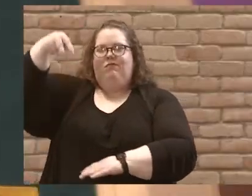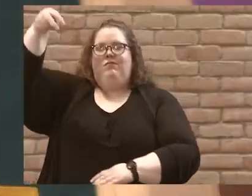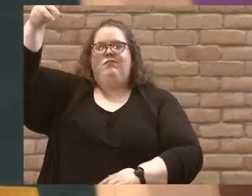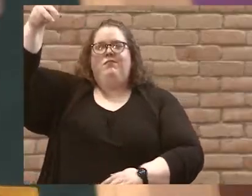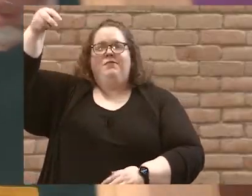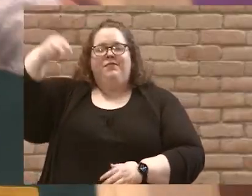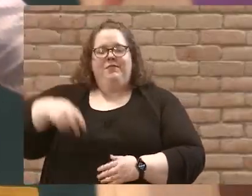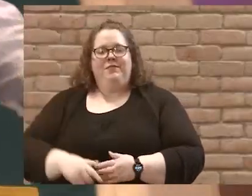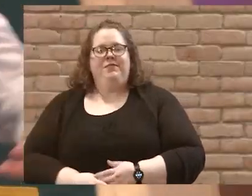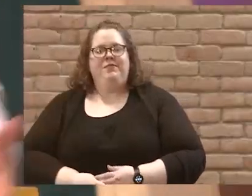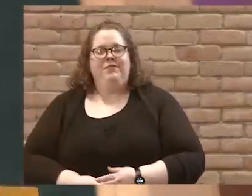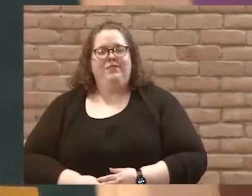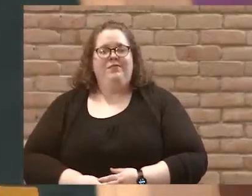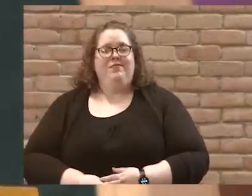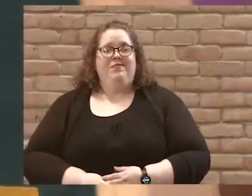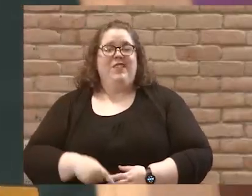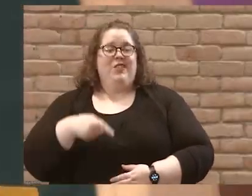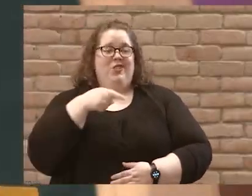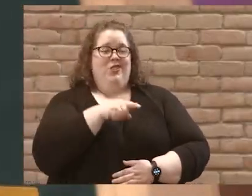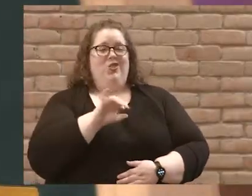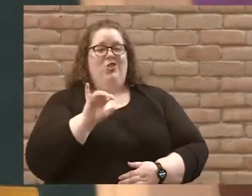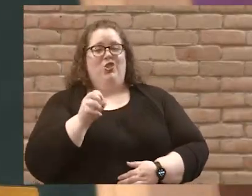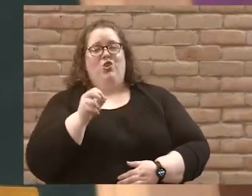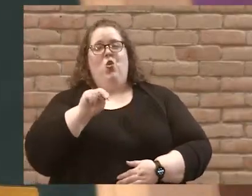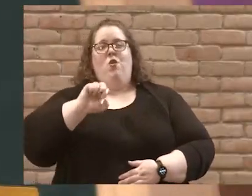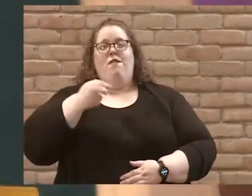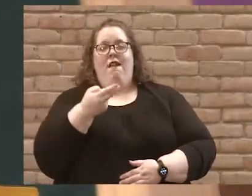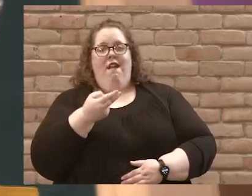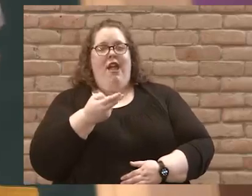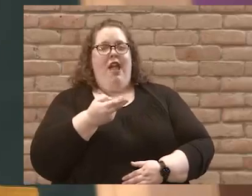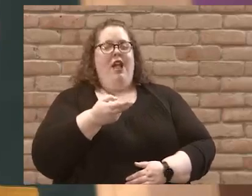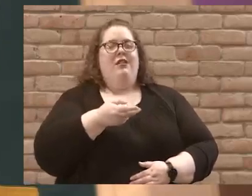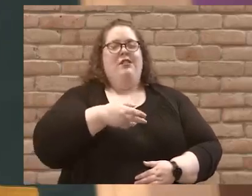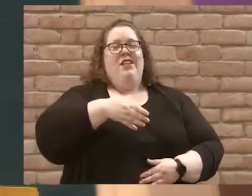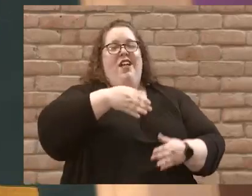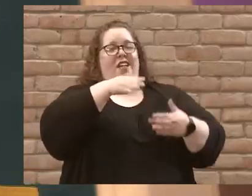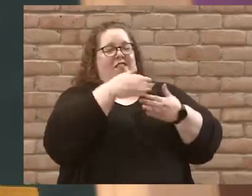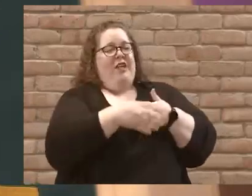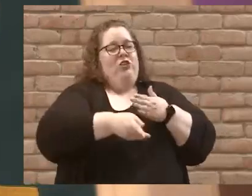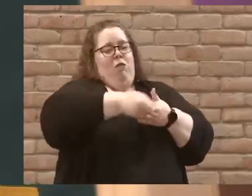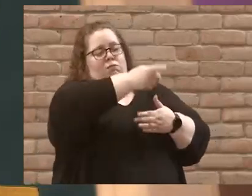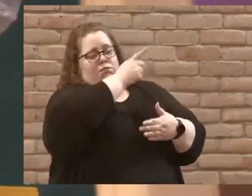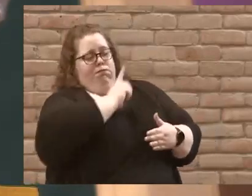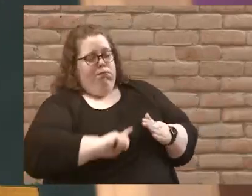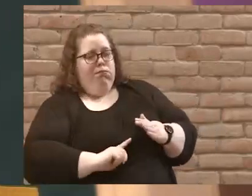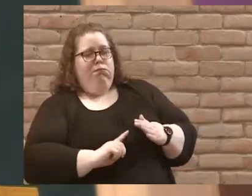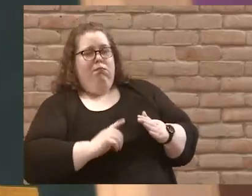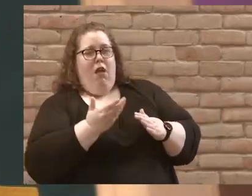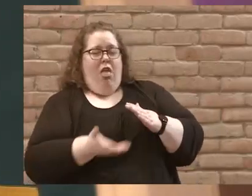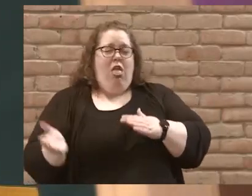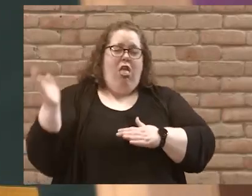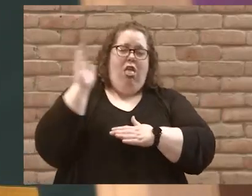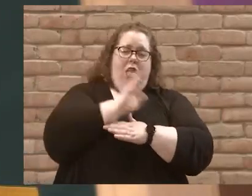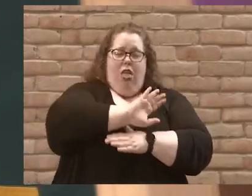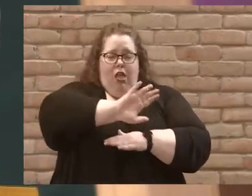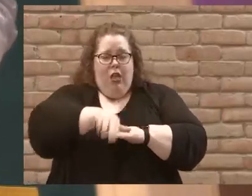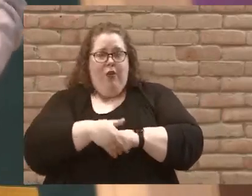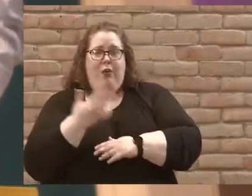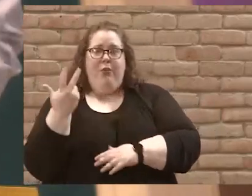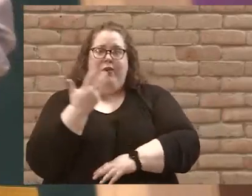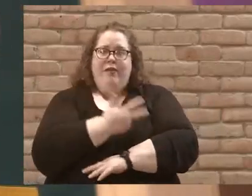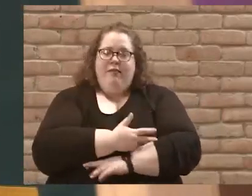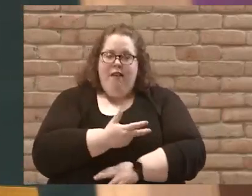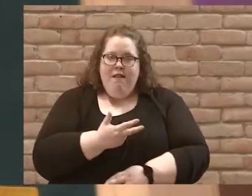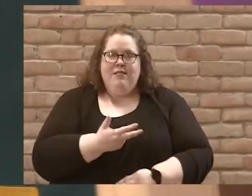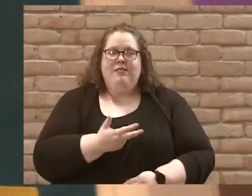See, Jonah went into the belly of that great fish for three days before he was spit out. Jesus